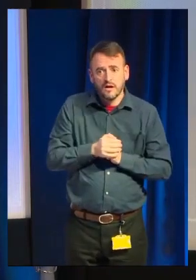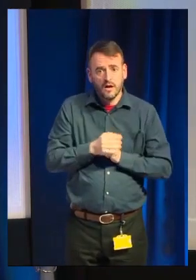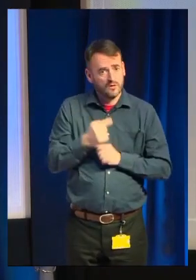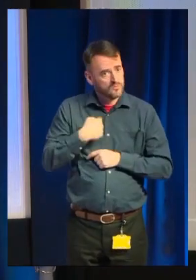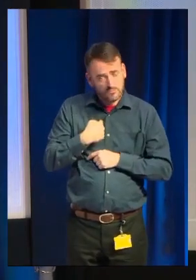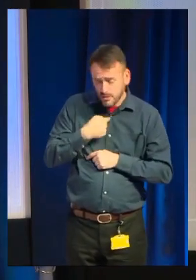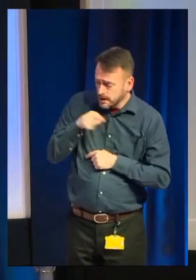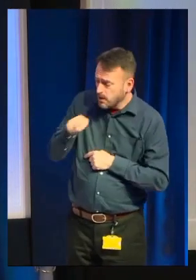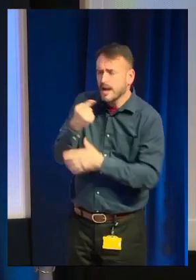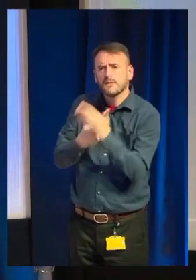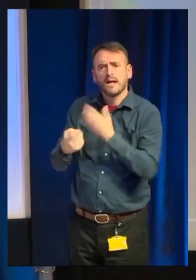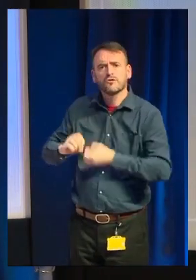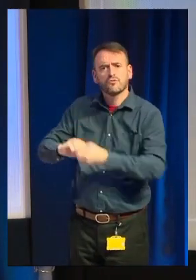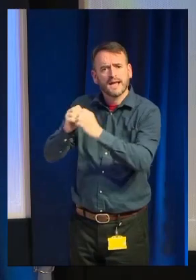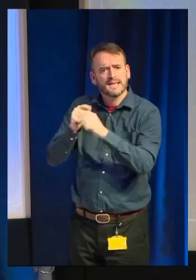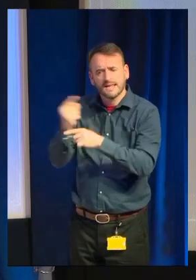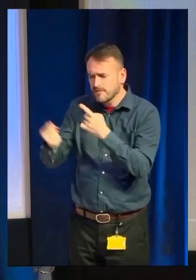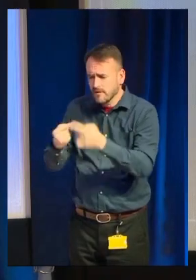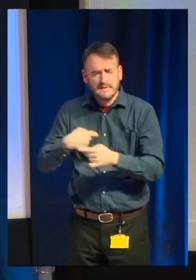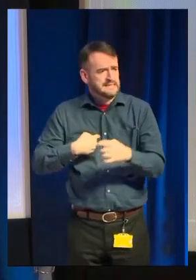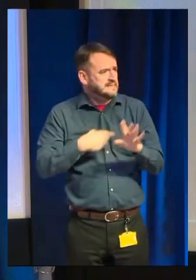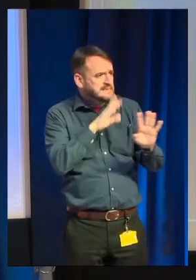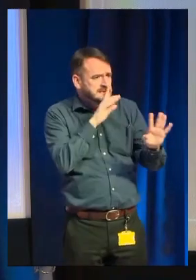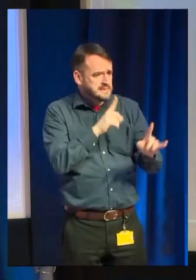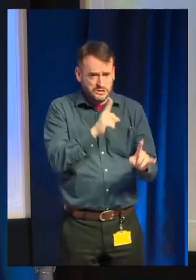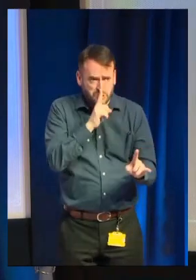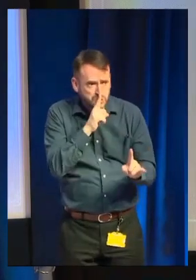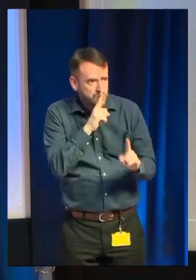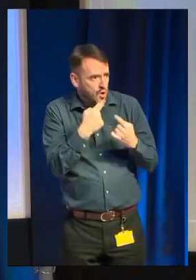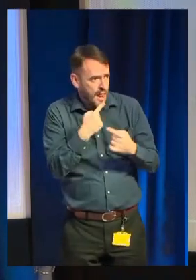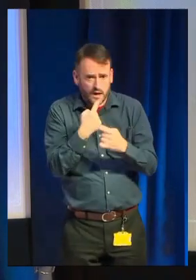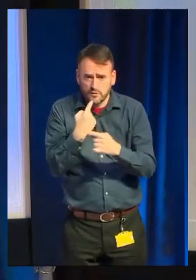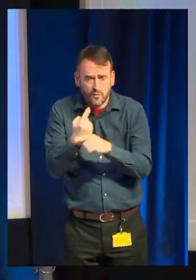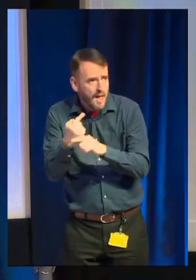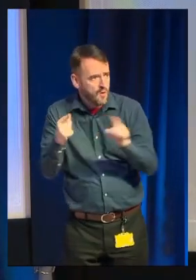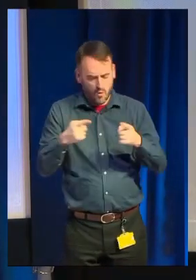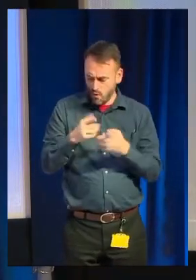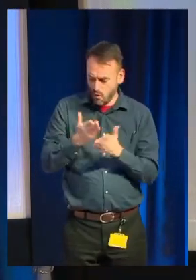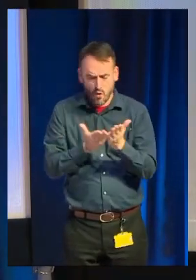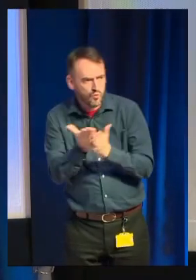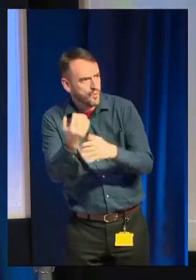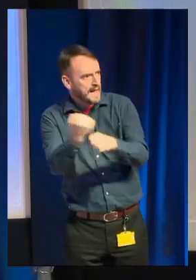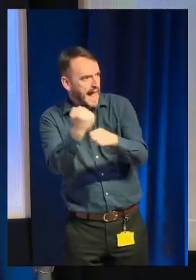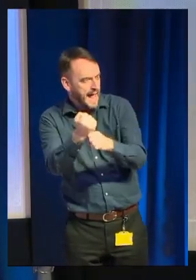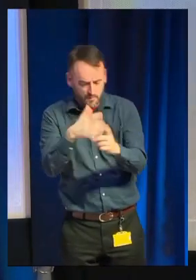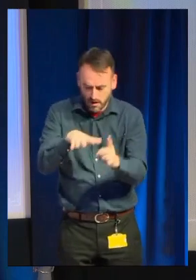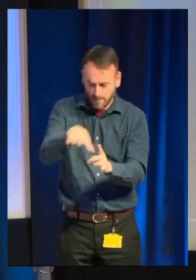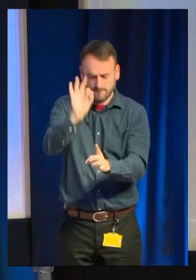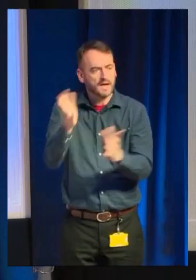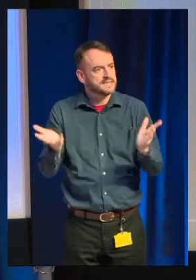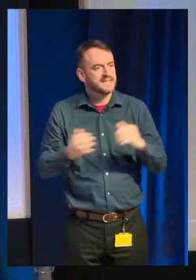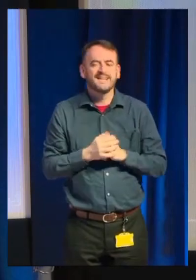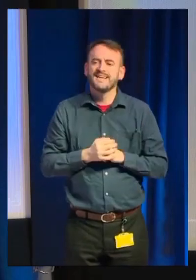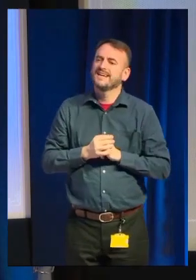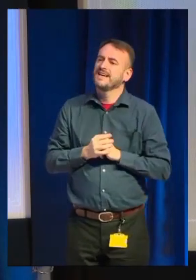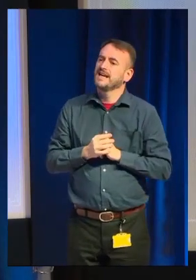say, oh no, I can't talk about this yet. Or no, that's something that they really have to discover in the game. We are releasing a new